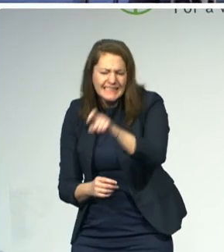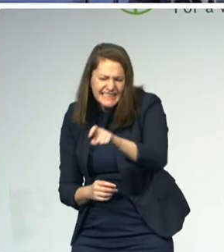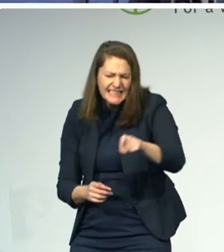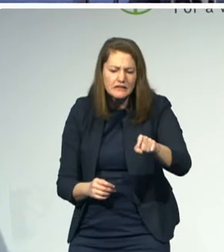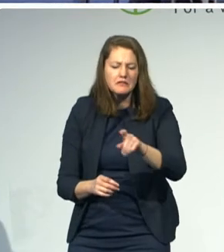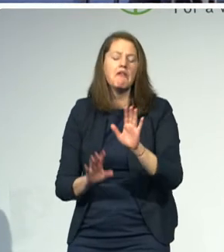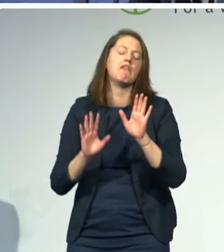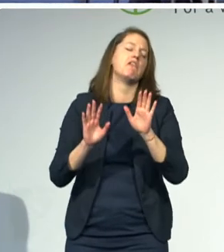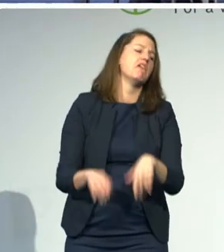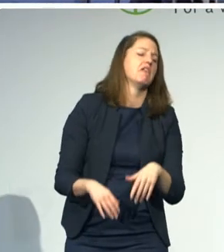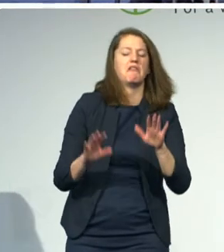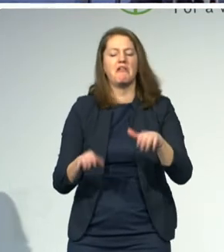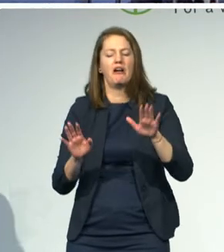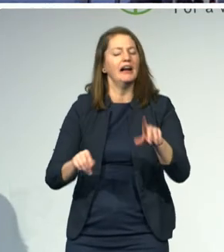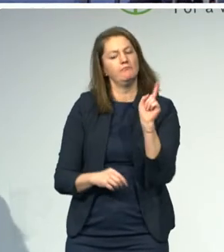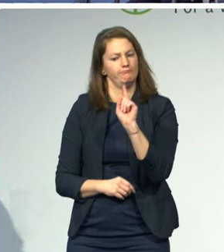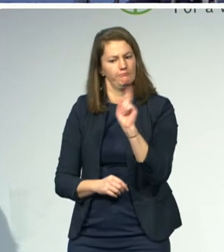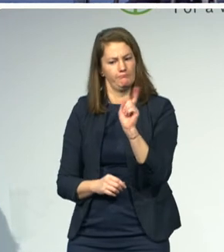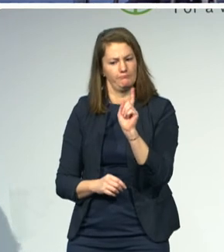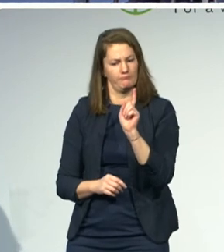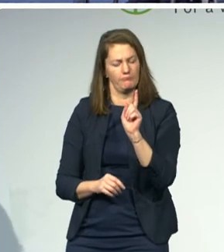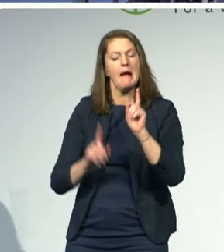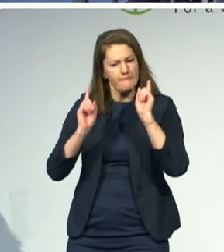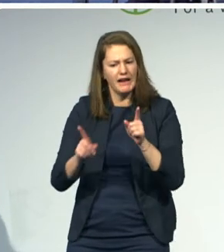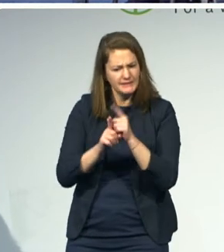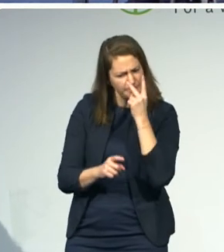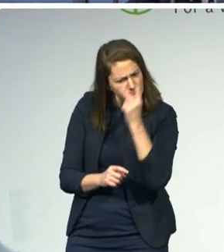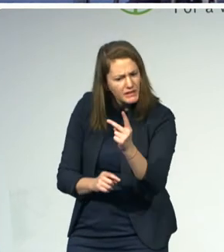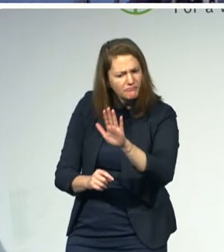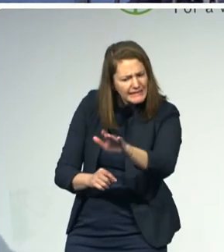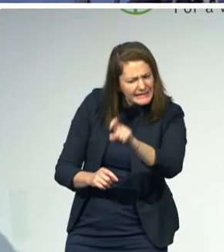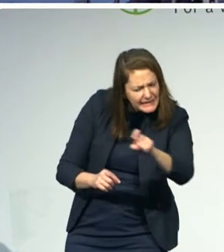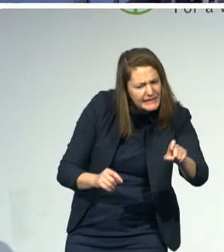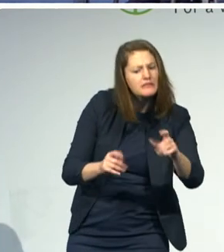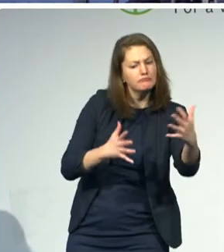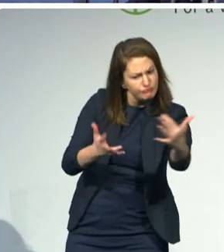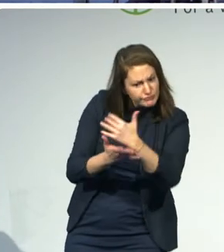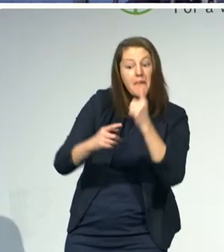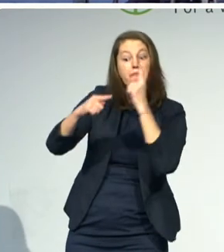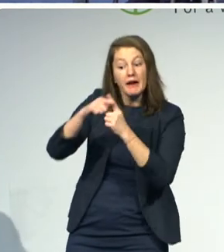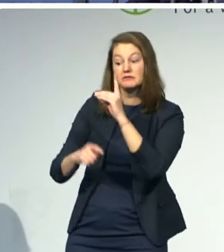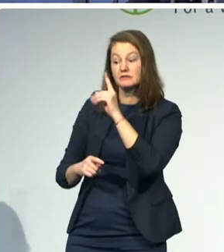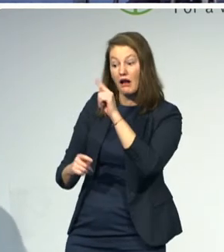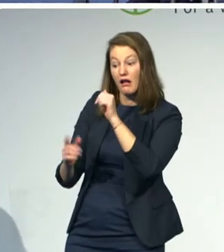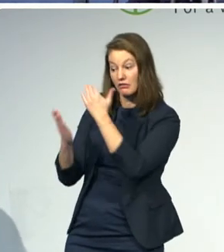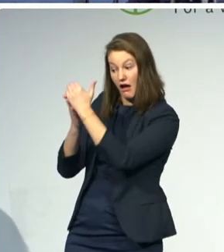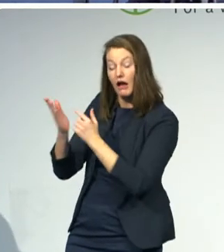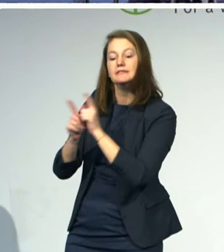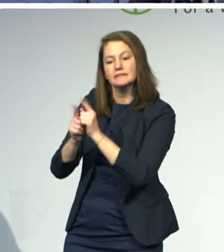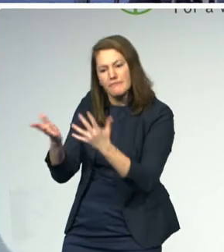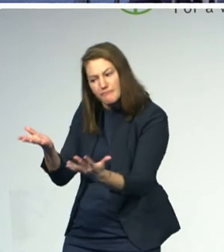data and evidence. Nor can we afford to disregard the impact that strong